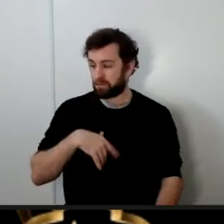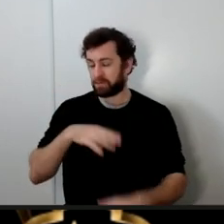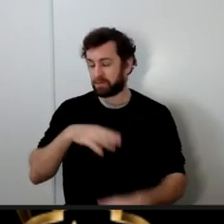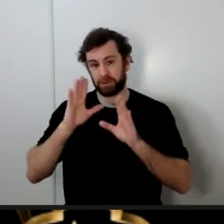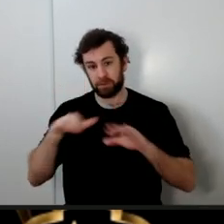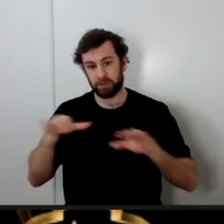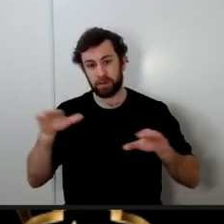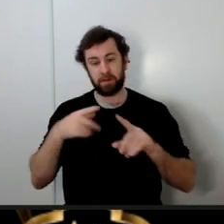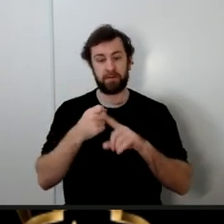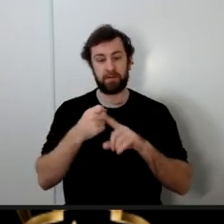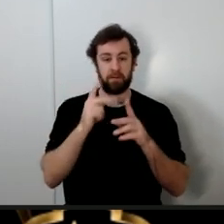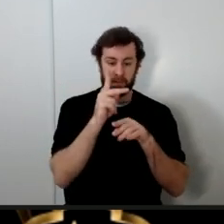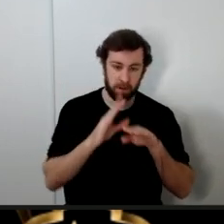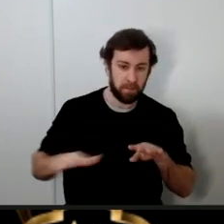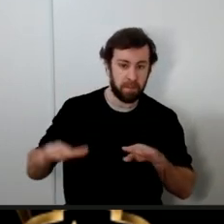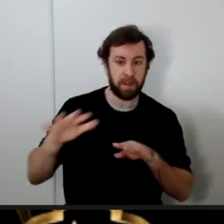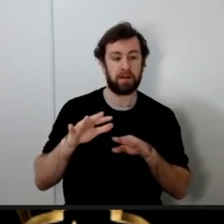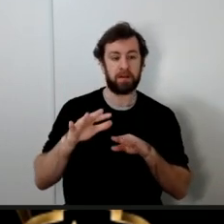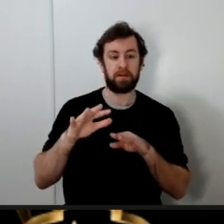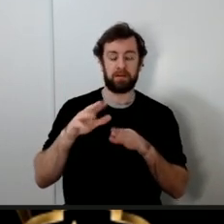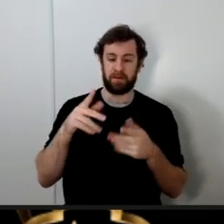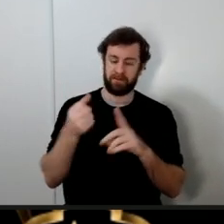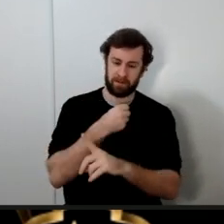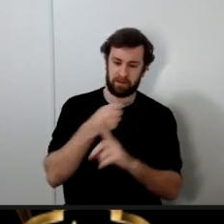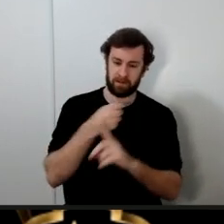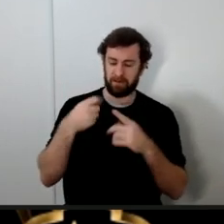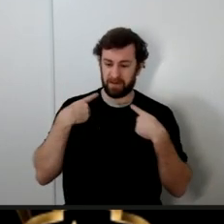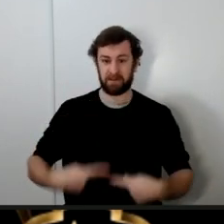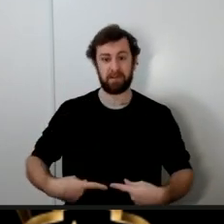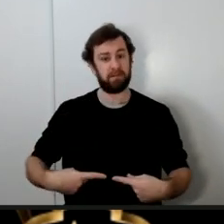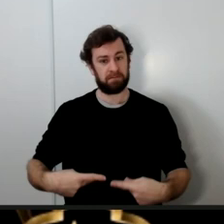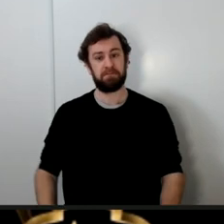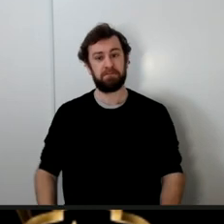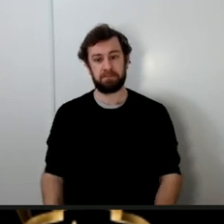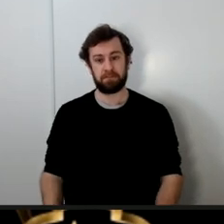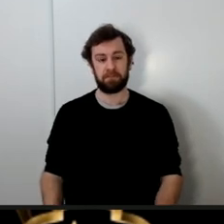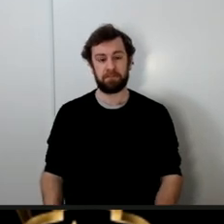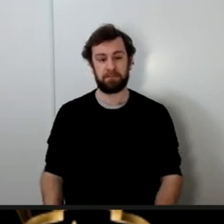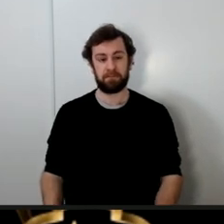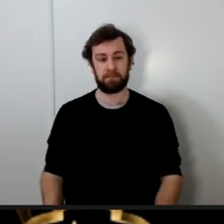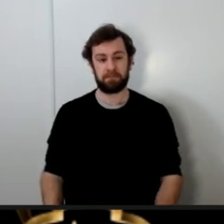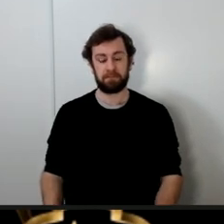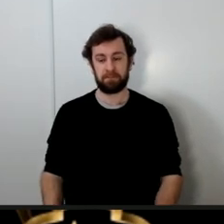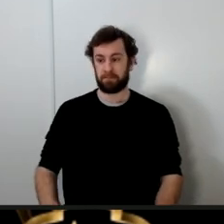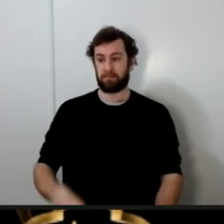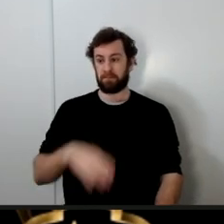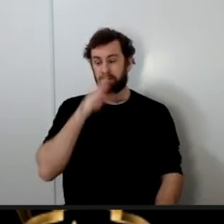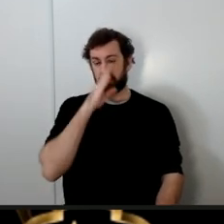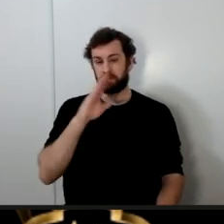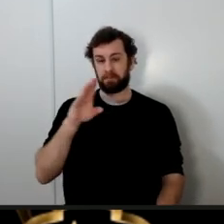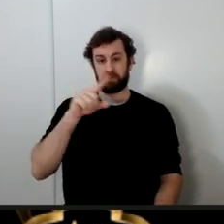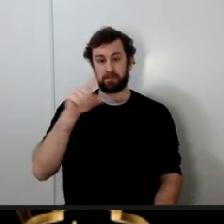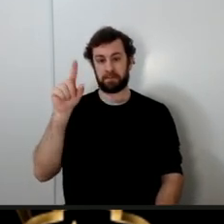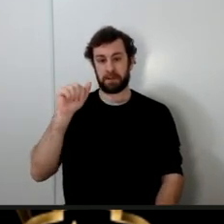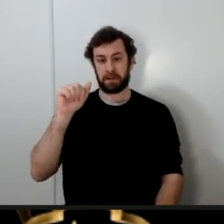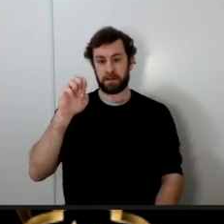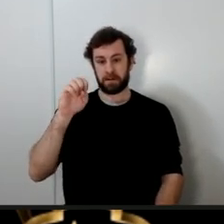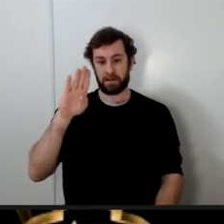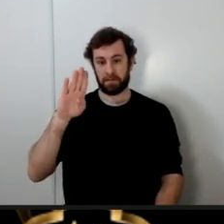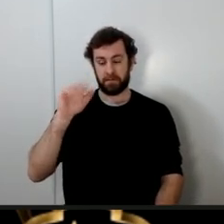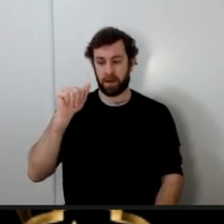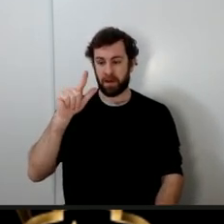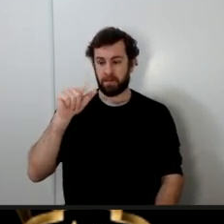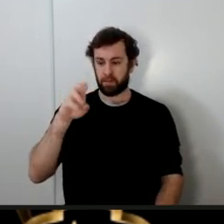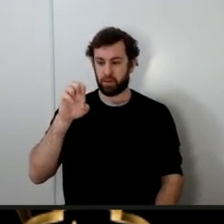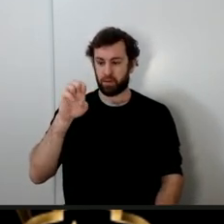Karbala to Sham being physically assaulted but Imam Zainal Abideen what he lacked courage God forbid can you say that about the Imam